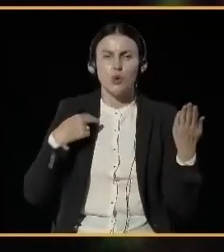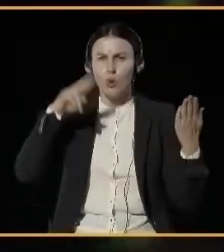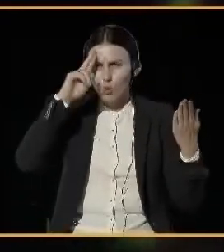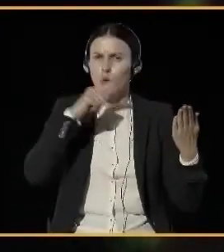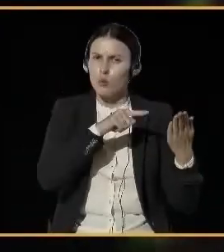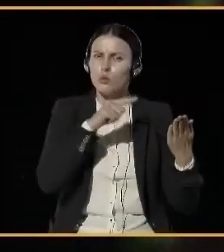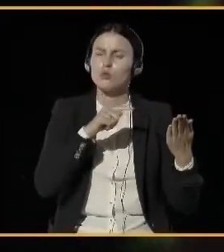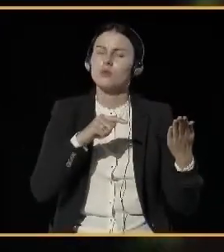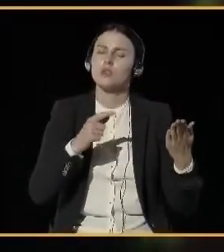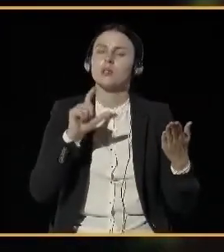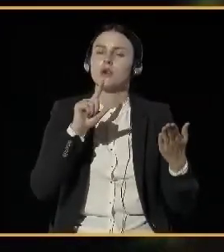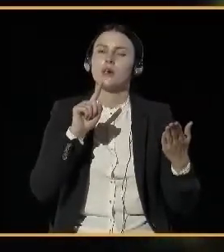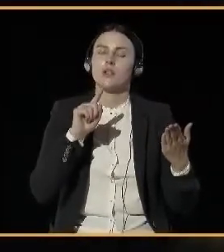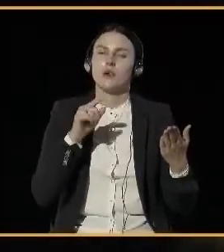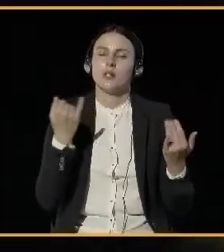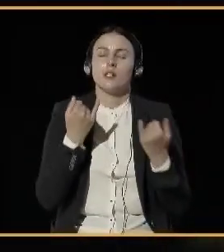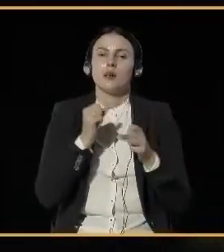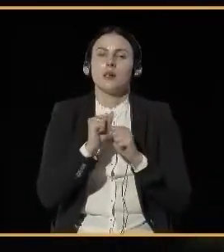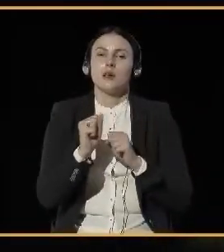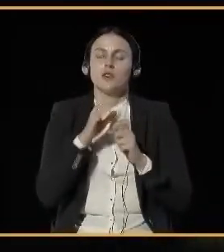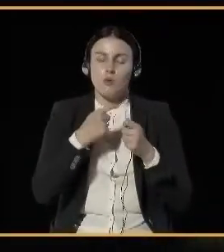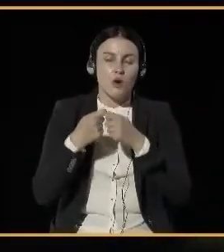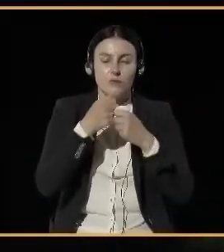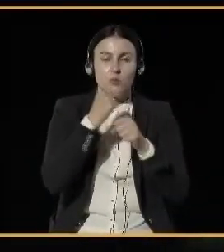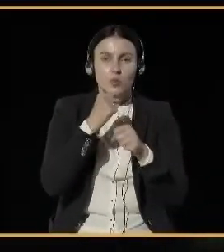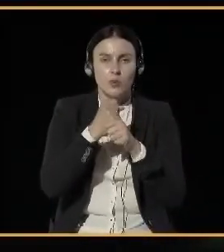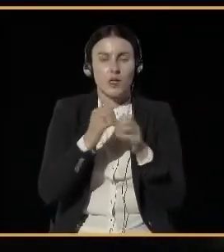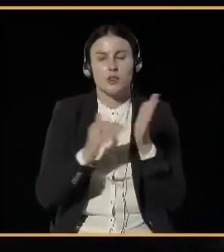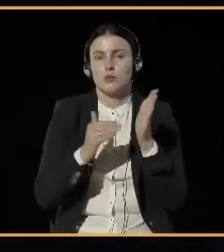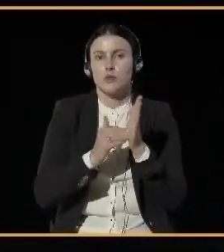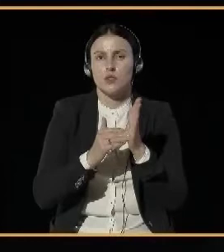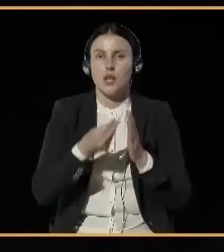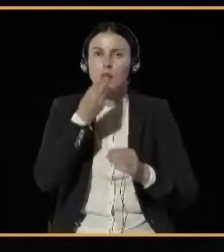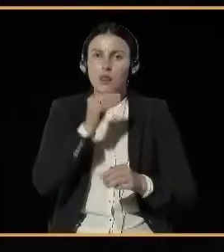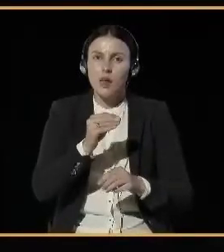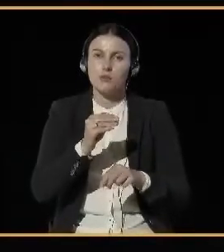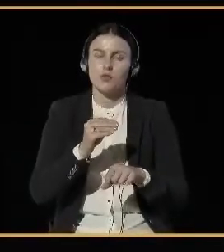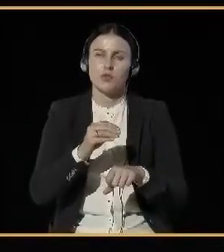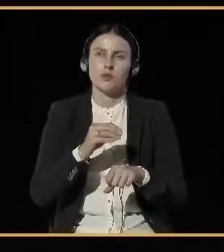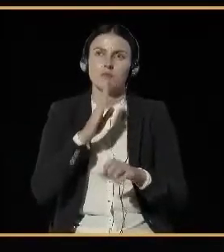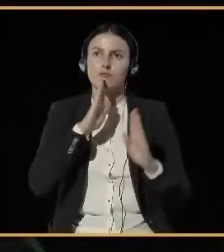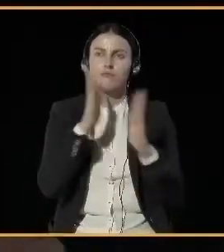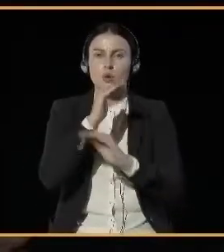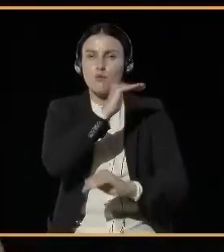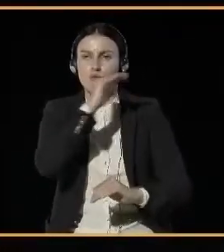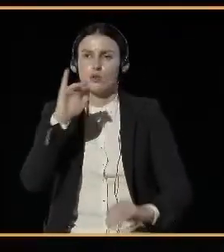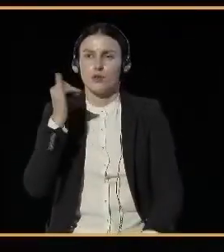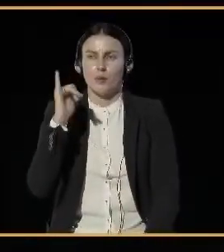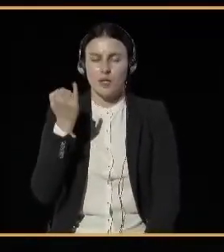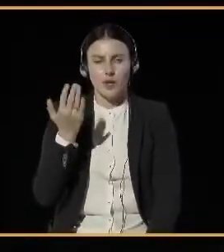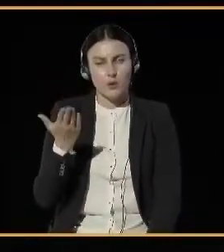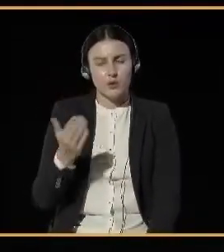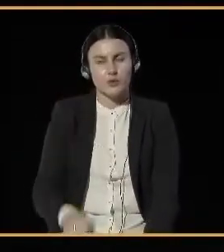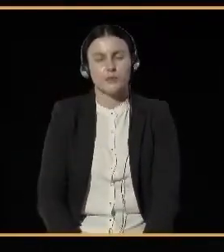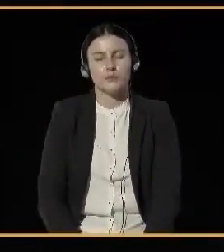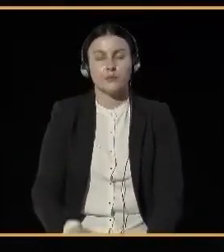collaborating all together to actually reach a better quality of air. Are there any good practices, ideas,